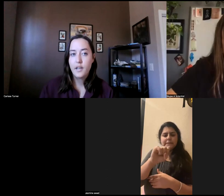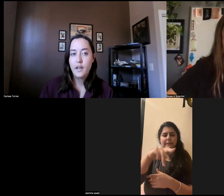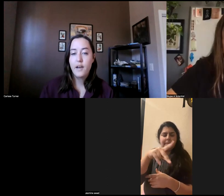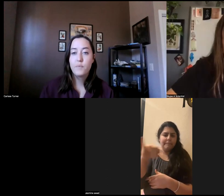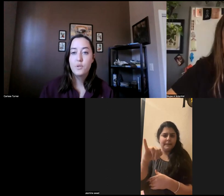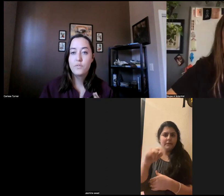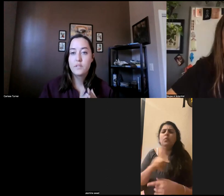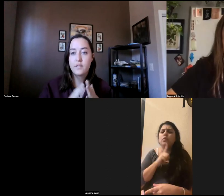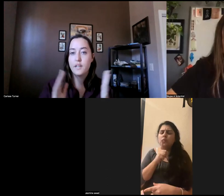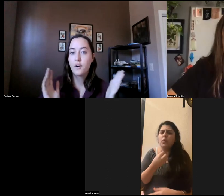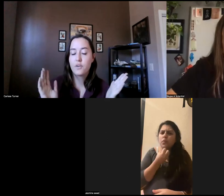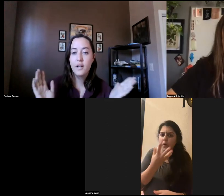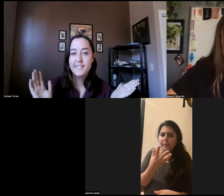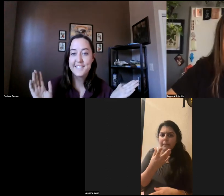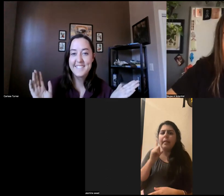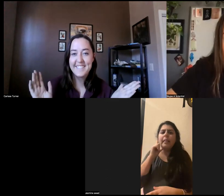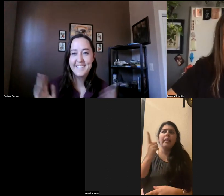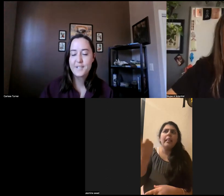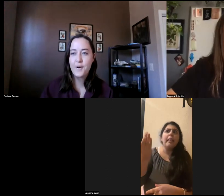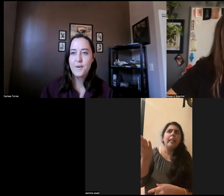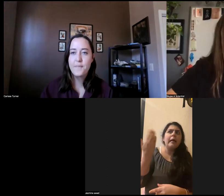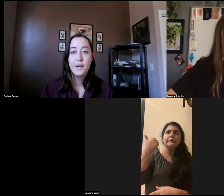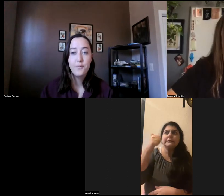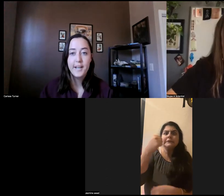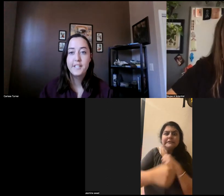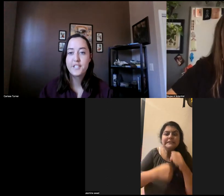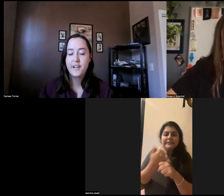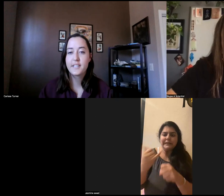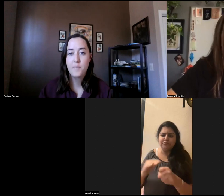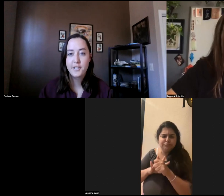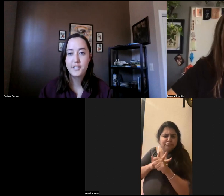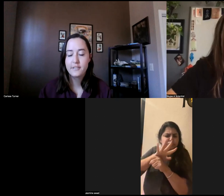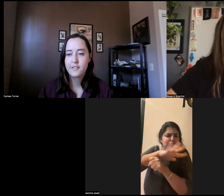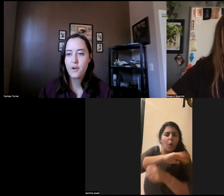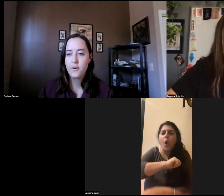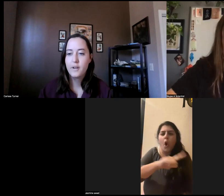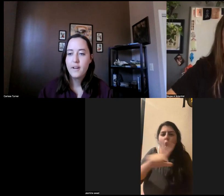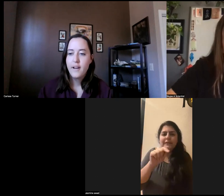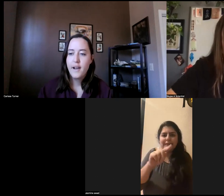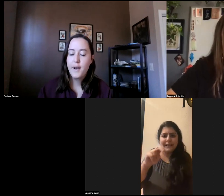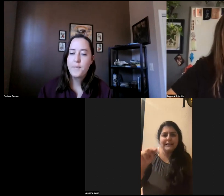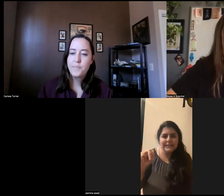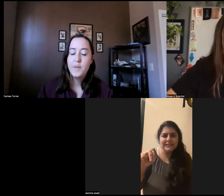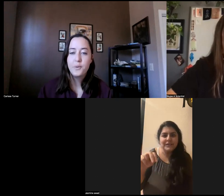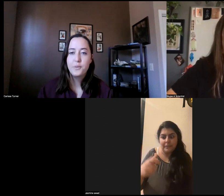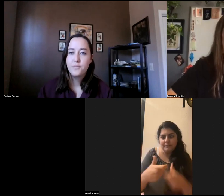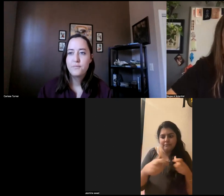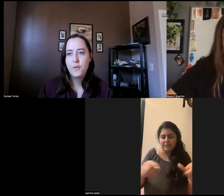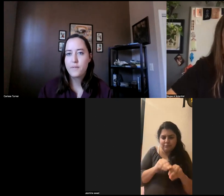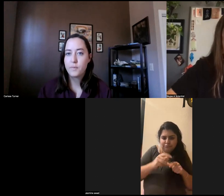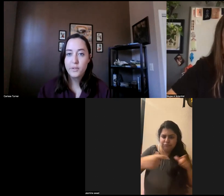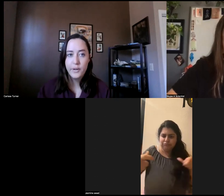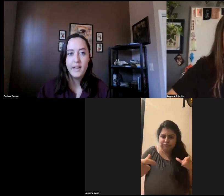years, they have moved to take over all of Tennessee. So a big range expansion. So, um, people